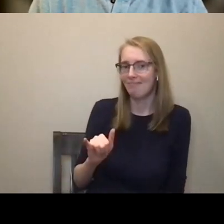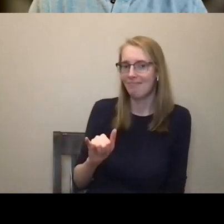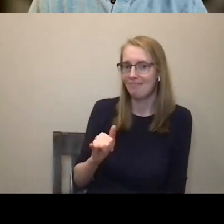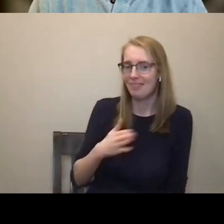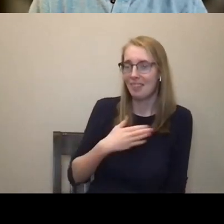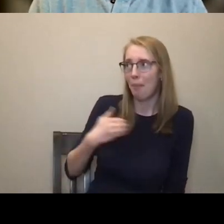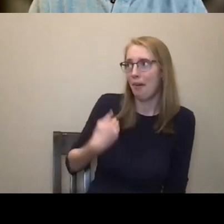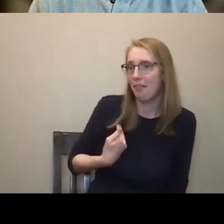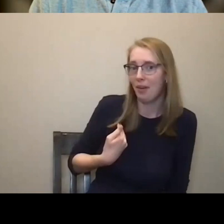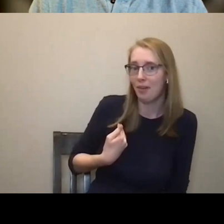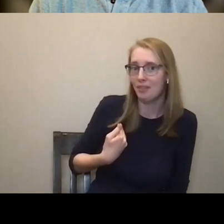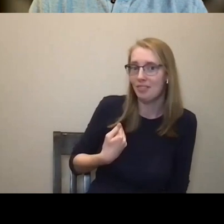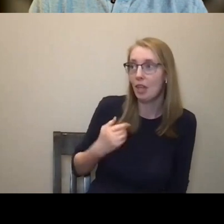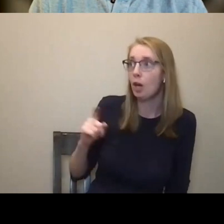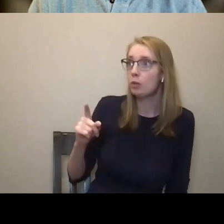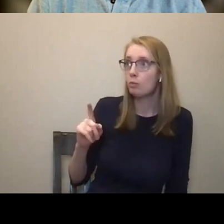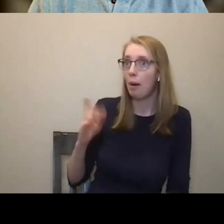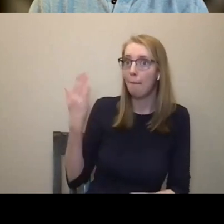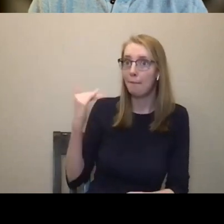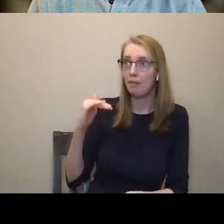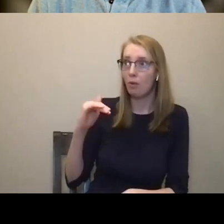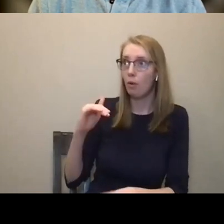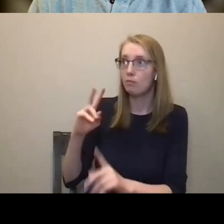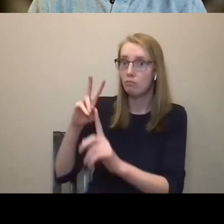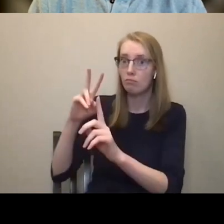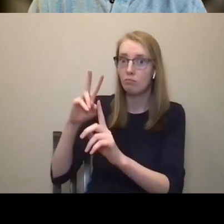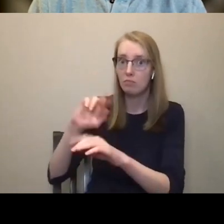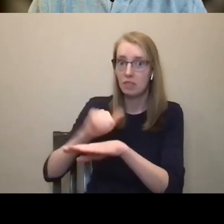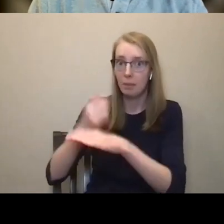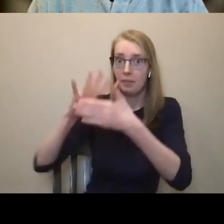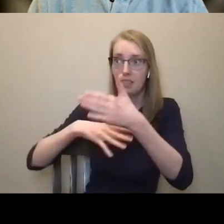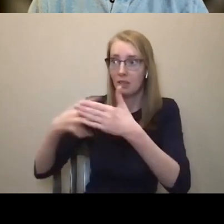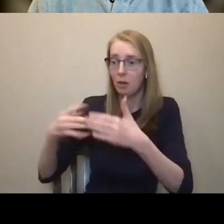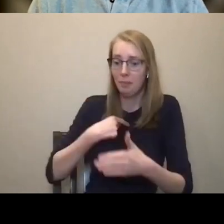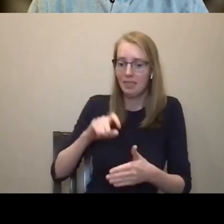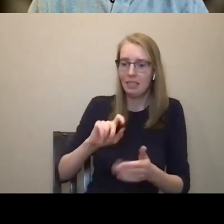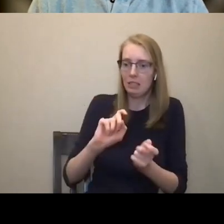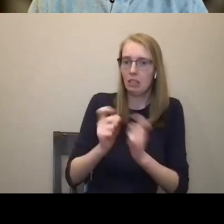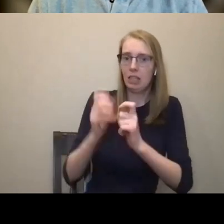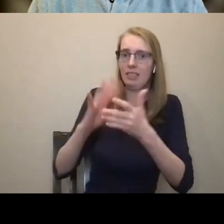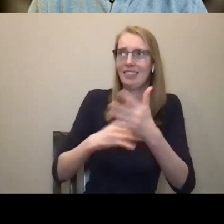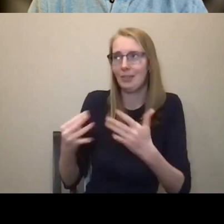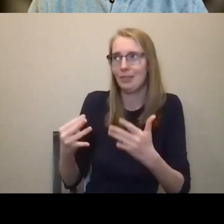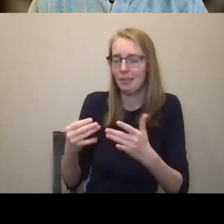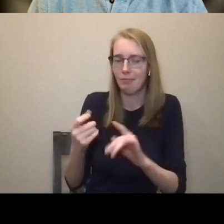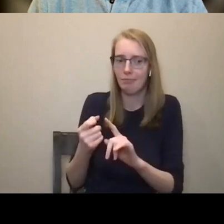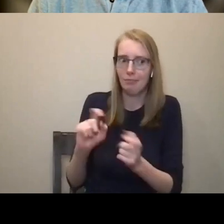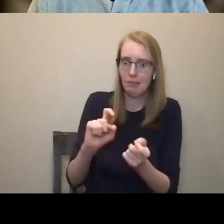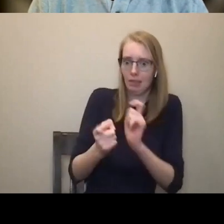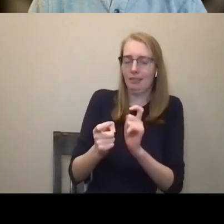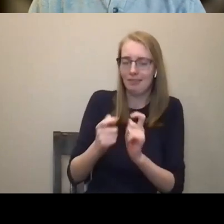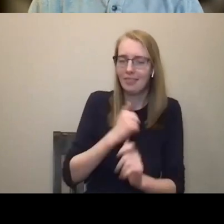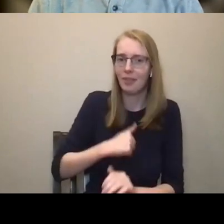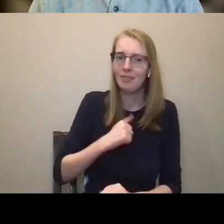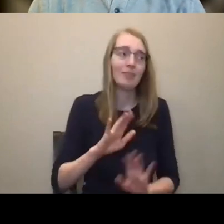scheduled before and I had to reschedule it. So my apologies, but thank you for your flexibility. Uh, not at all. It was, it was, it was our pleasure. So